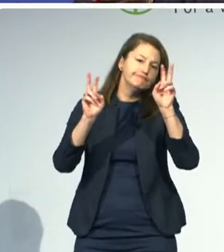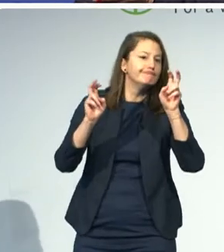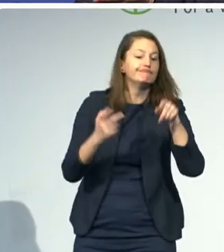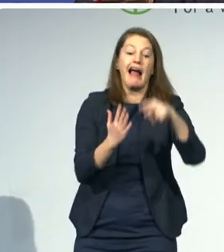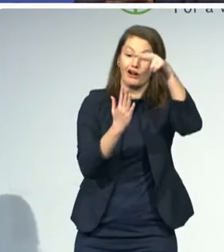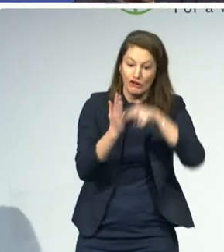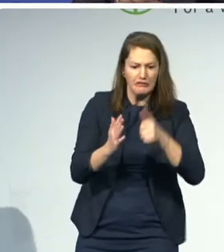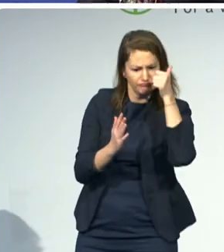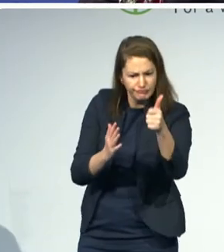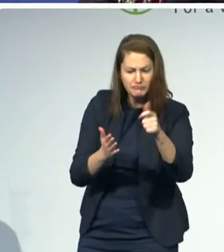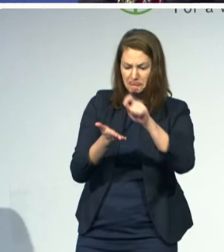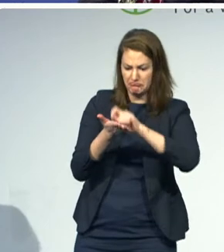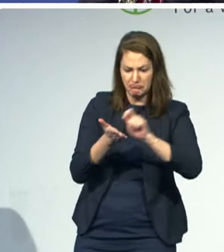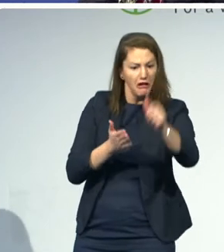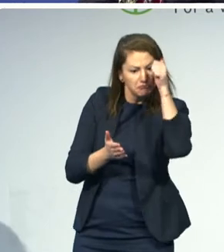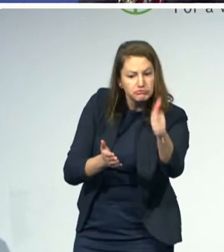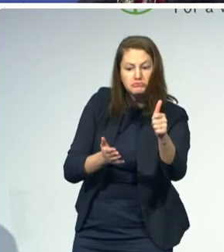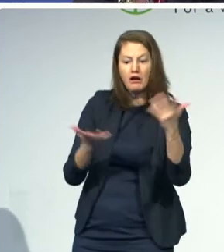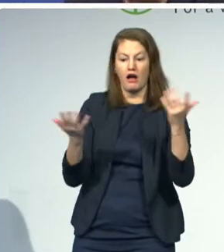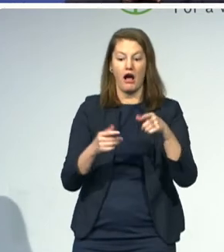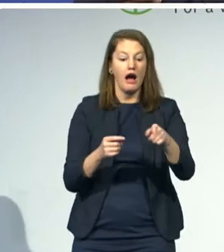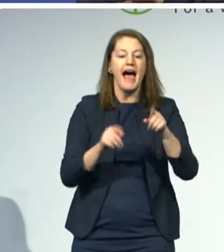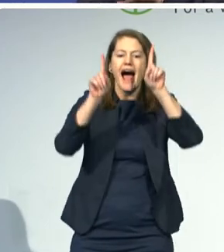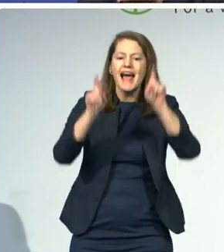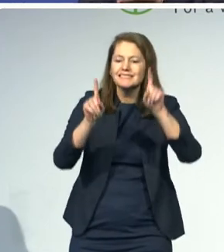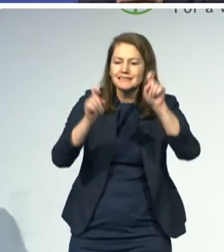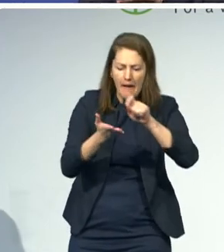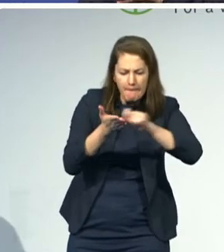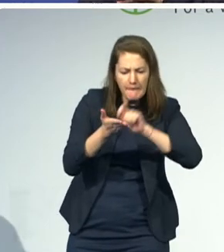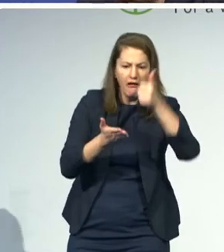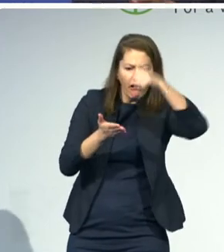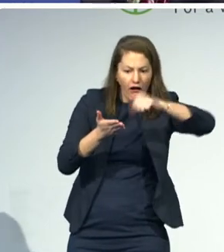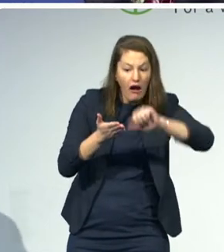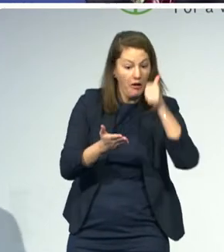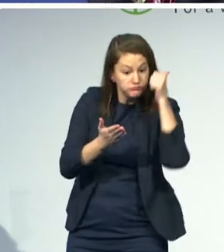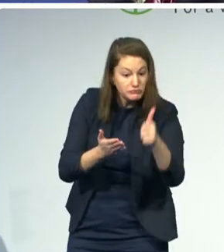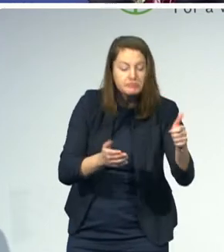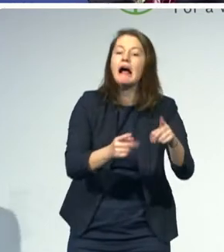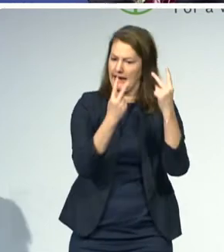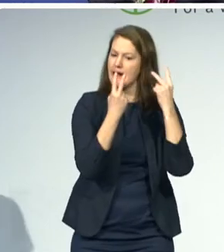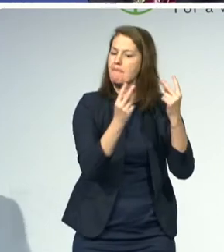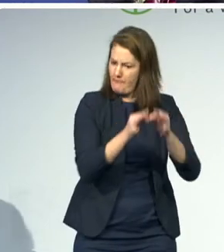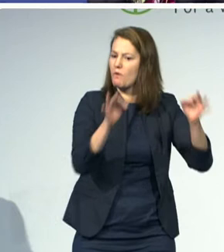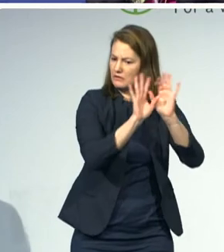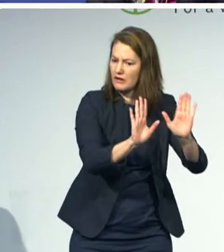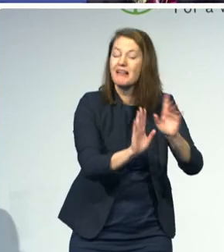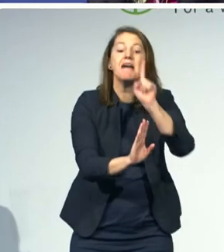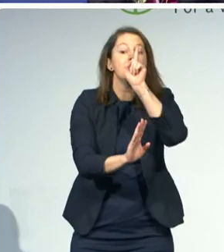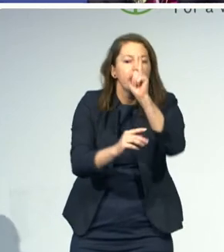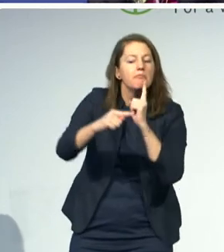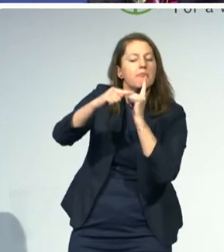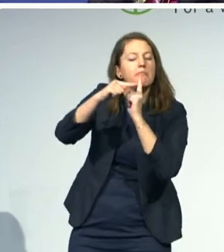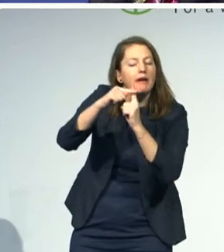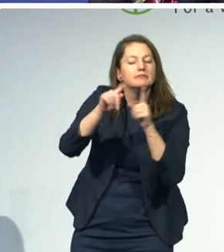solving problems, and passing the exams. But there are other attributes that being in school can provide for any